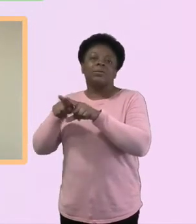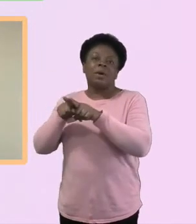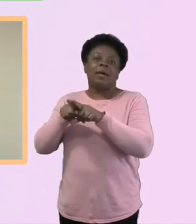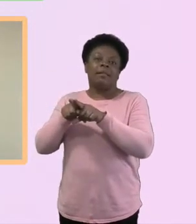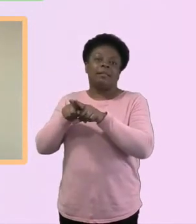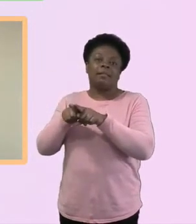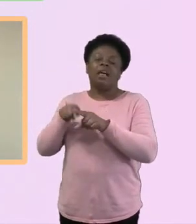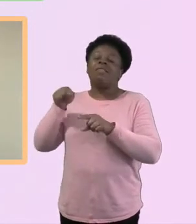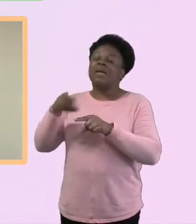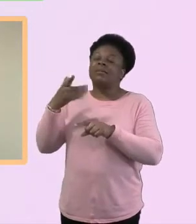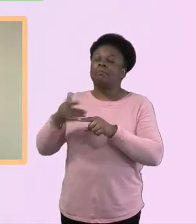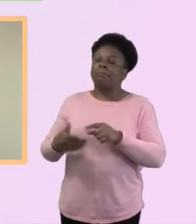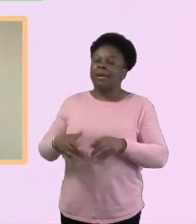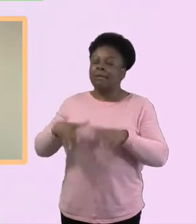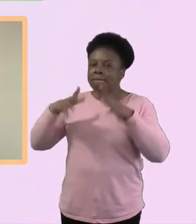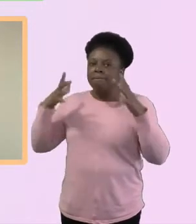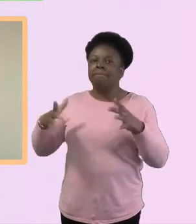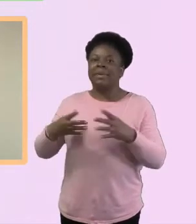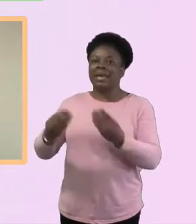Yeah.